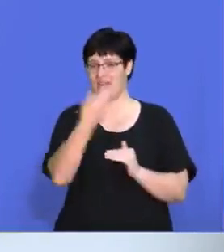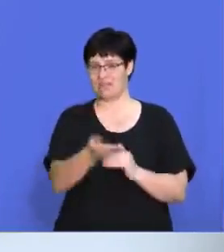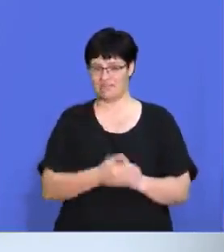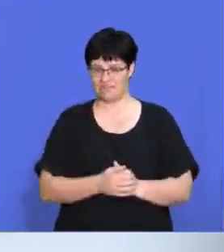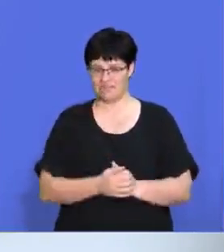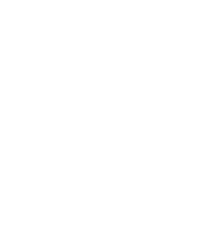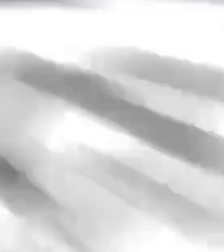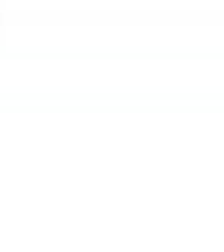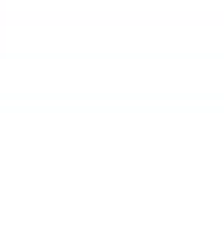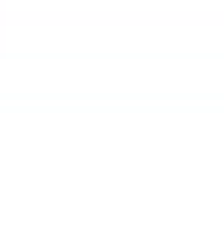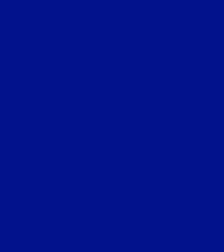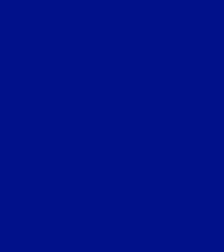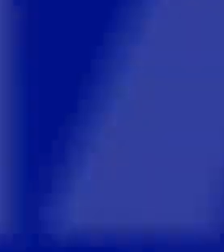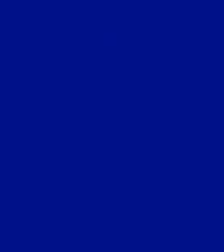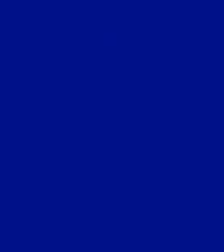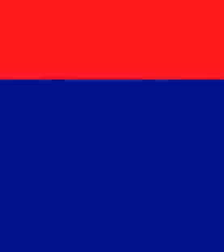you after this.